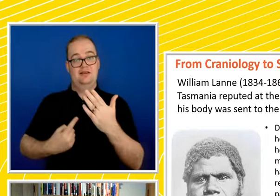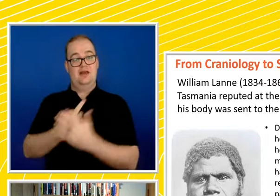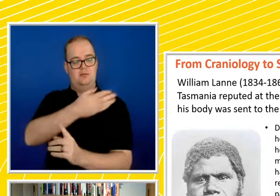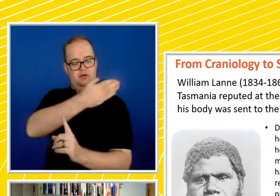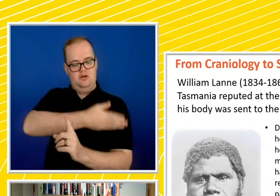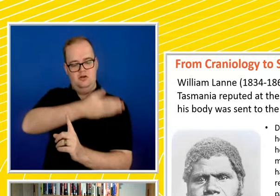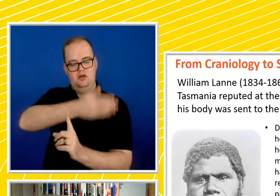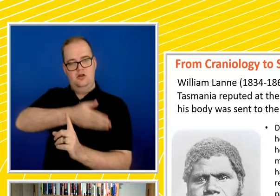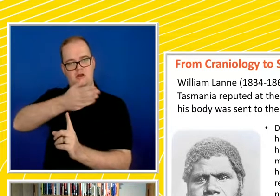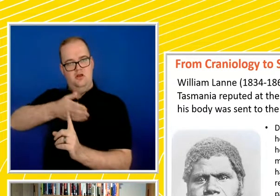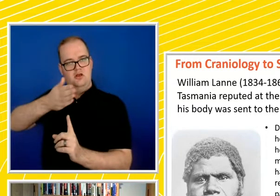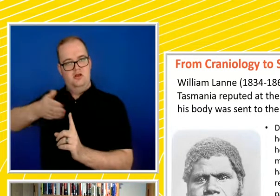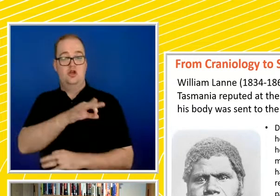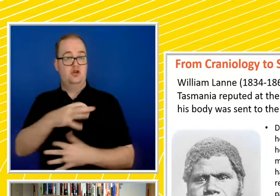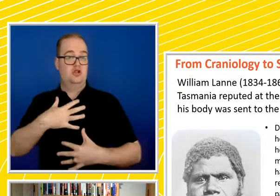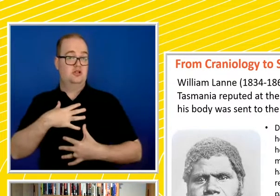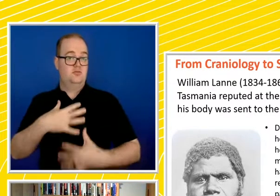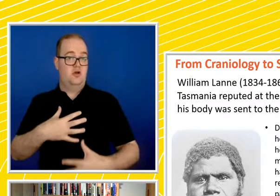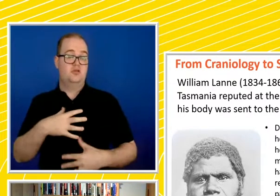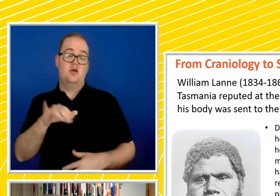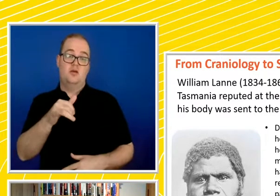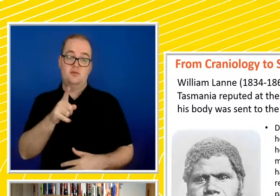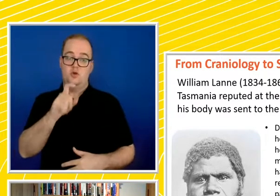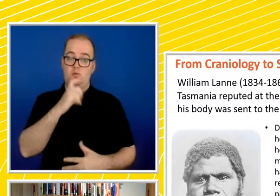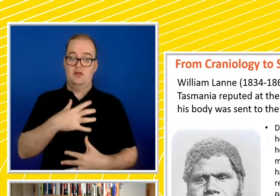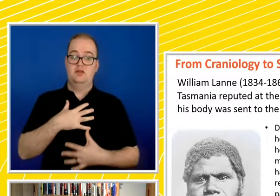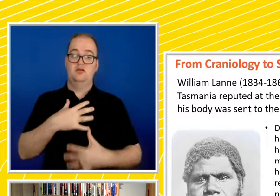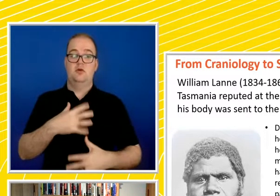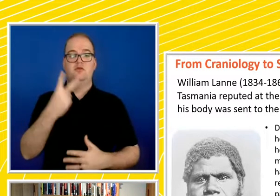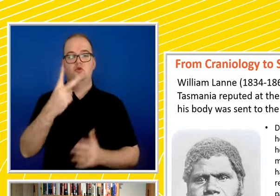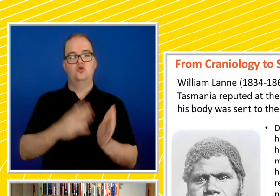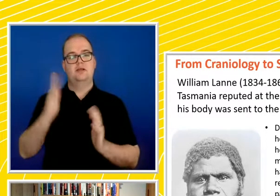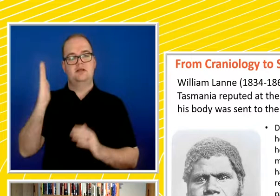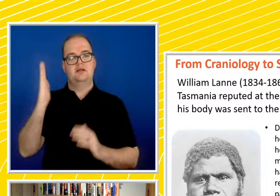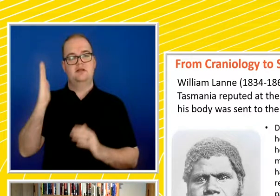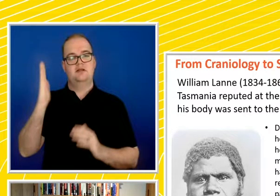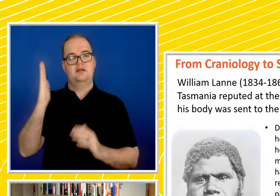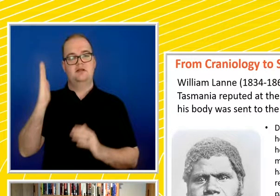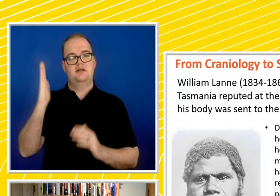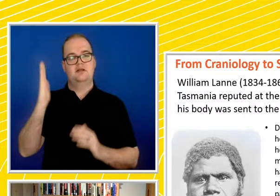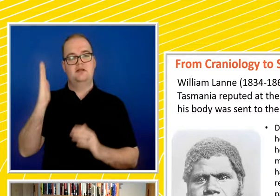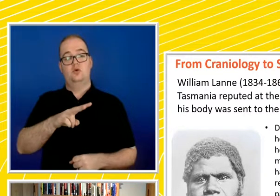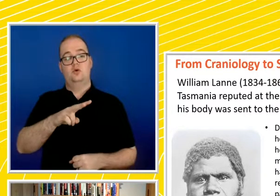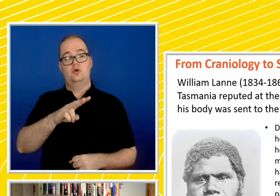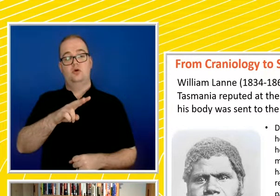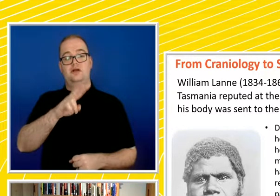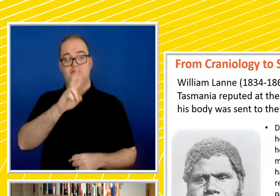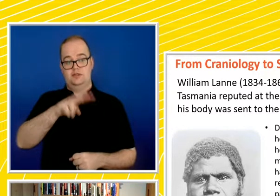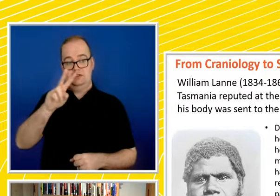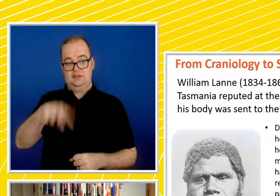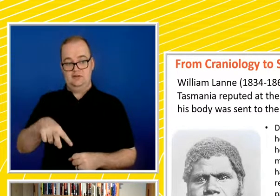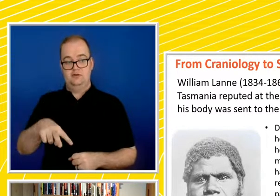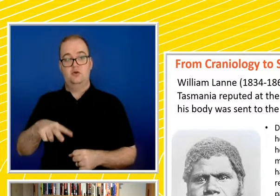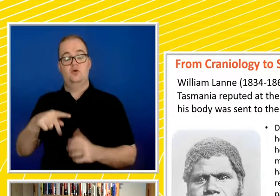So, you may not be surprised, or you may be, but two months ago, in August 22, the decision was made by Hobart Council to